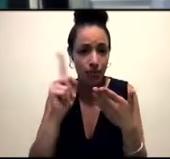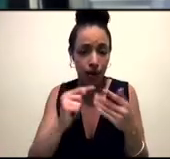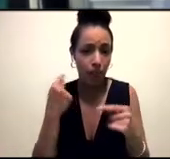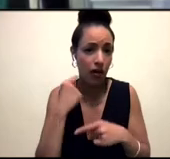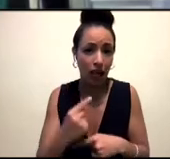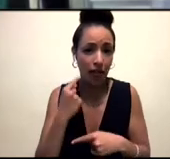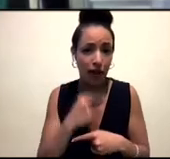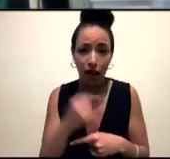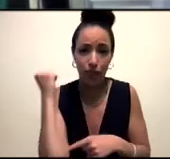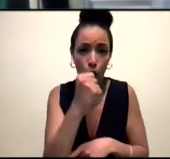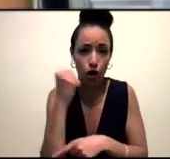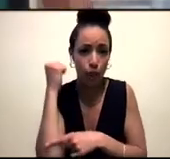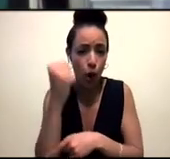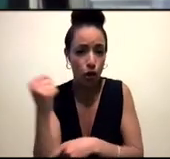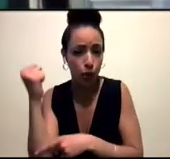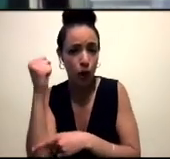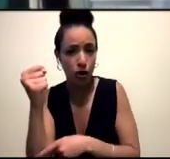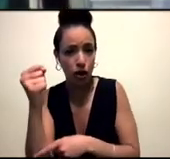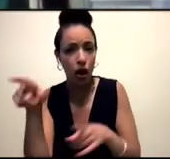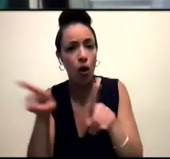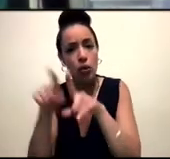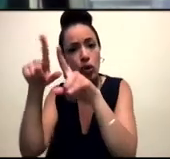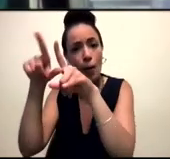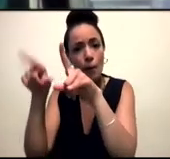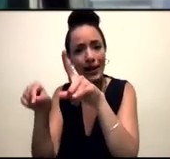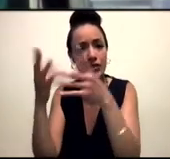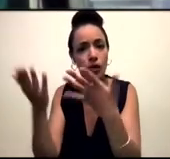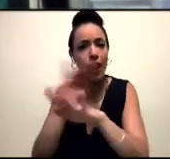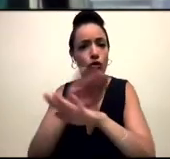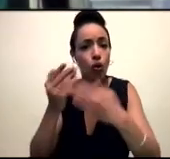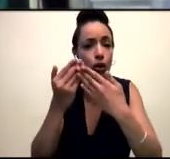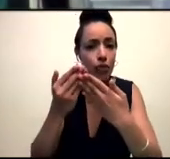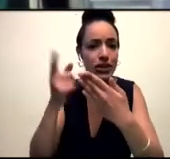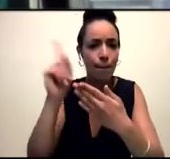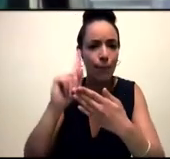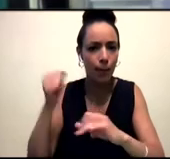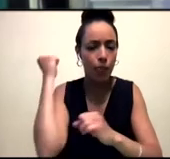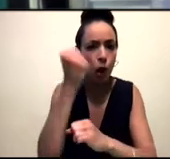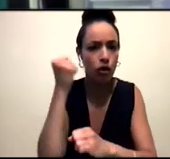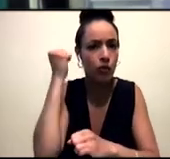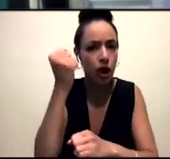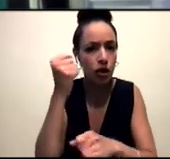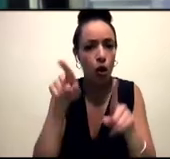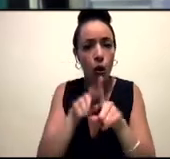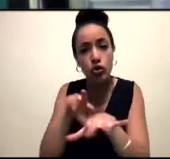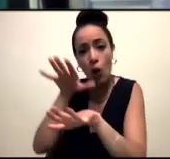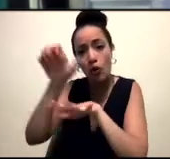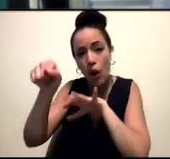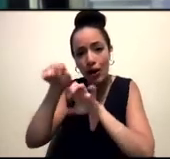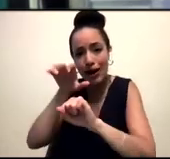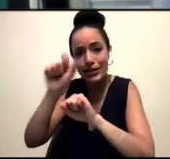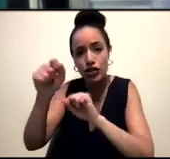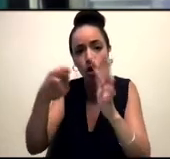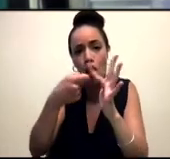genocide against non Muslim people in Pakistan today. And what you're looking at is the colonization of Kashmir by both Pakistan and